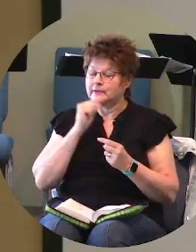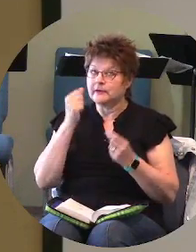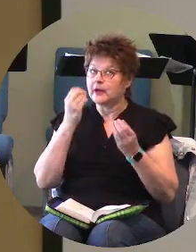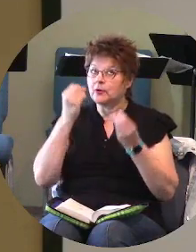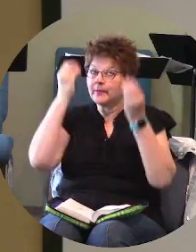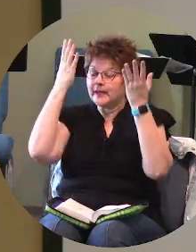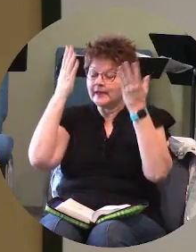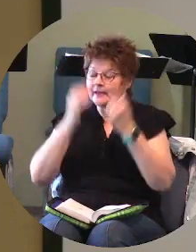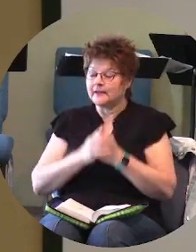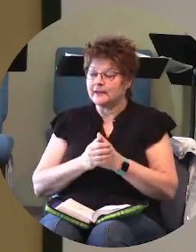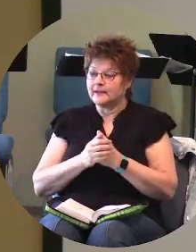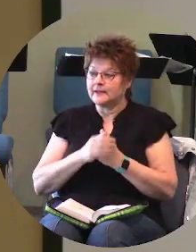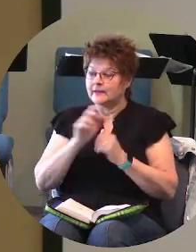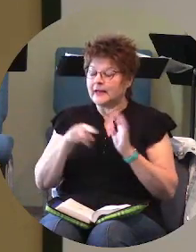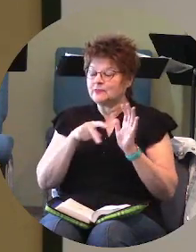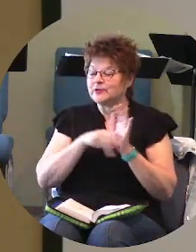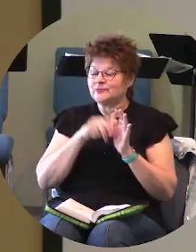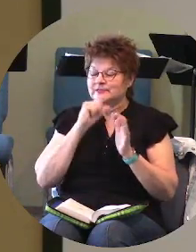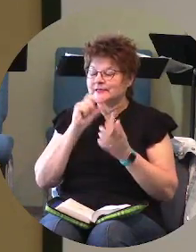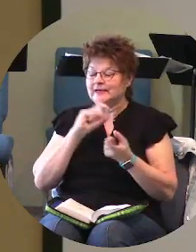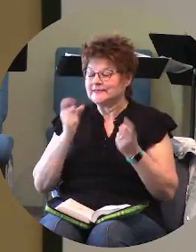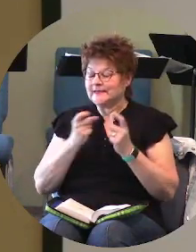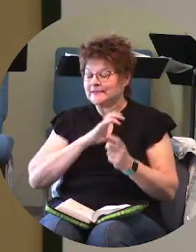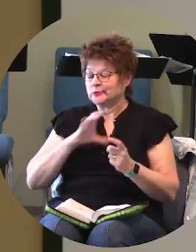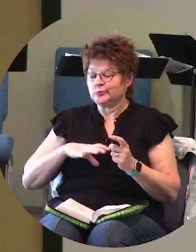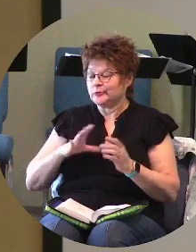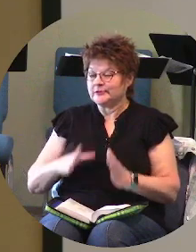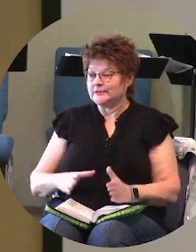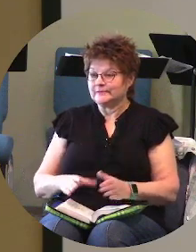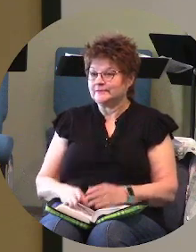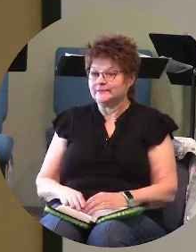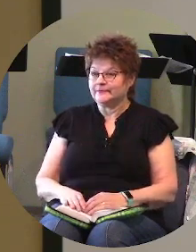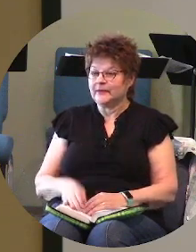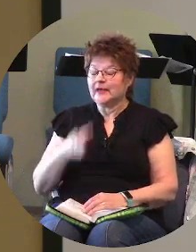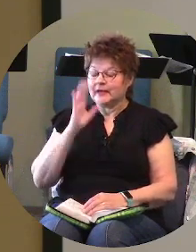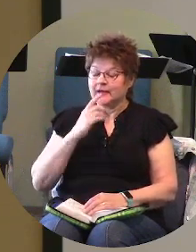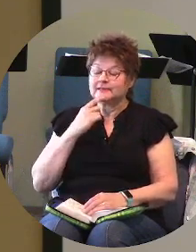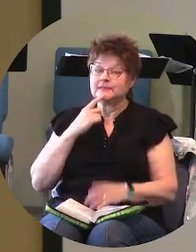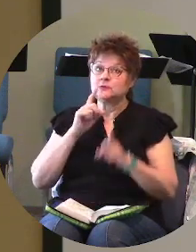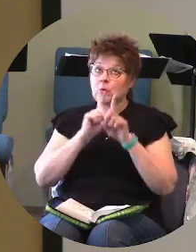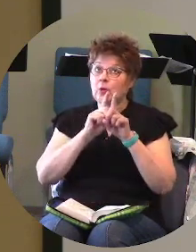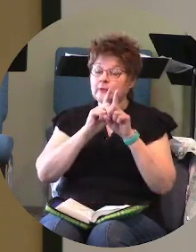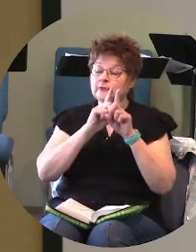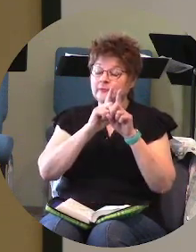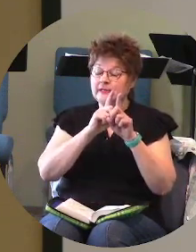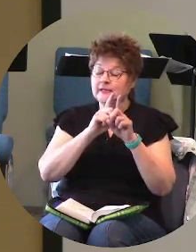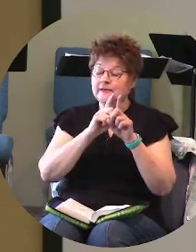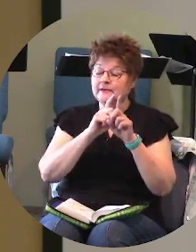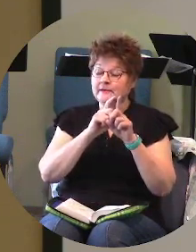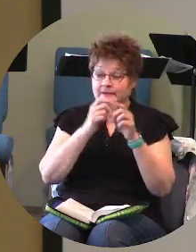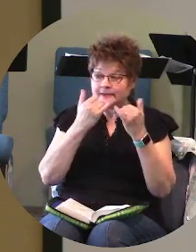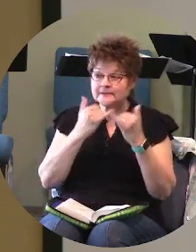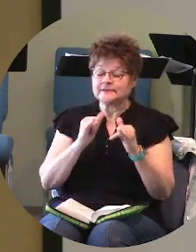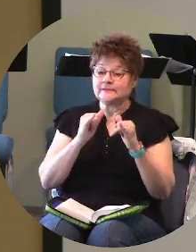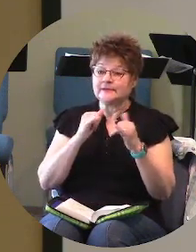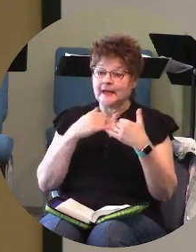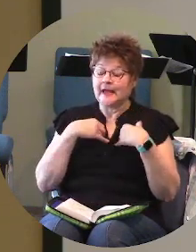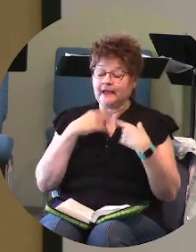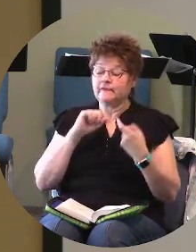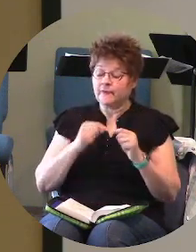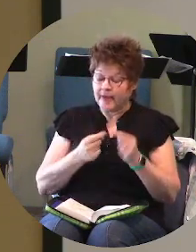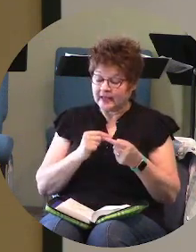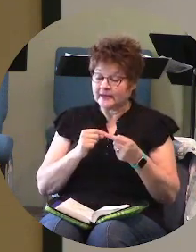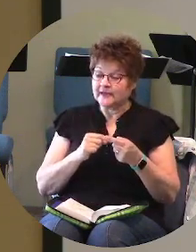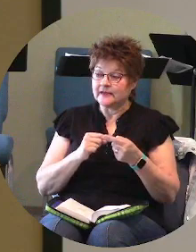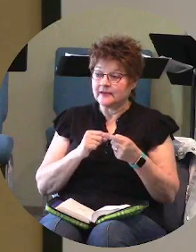that principle doesn't change as christians god says walk with me and you're still going to hurt there's going to be pain but when you when